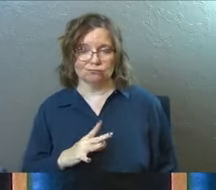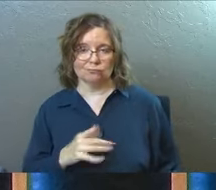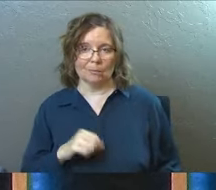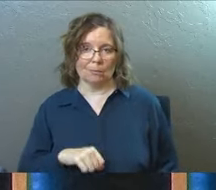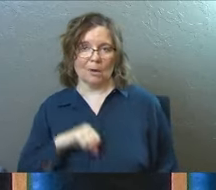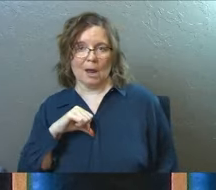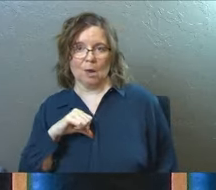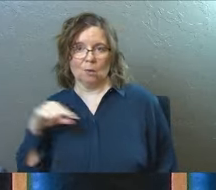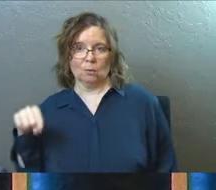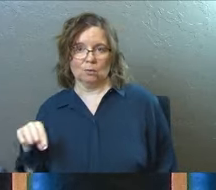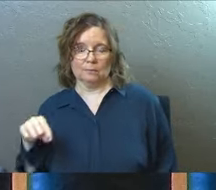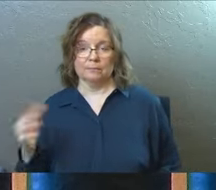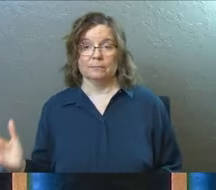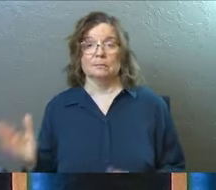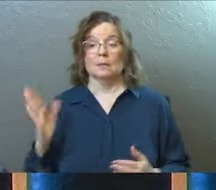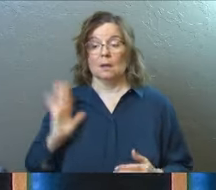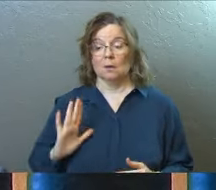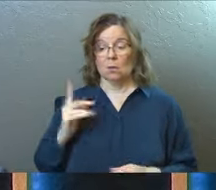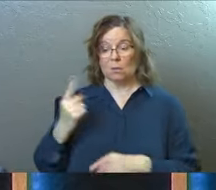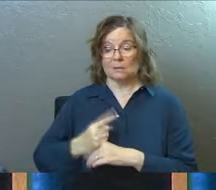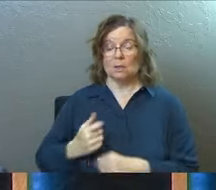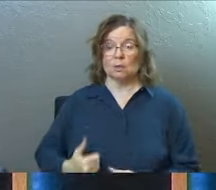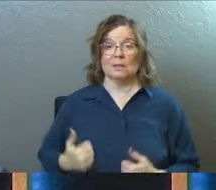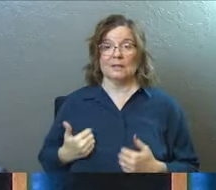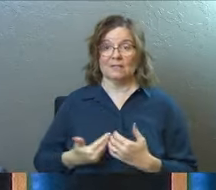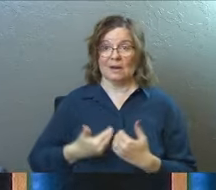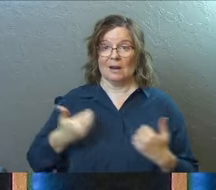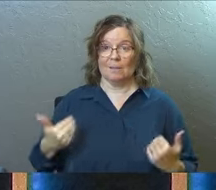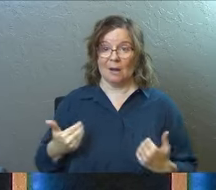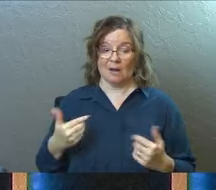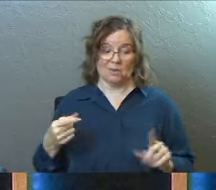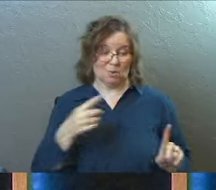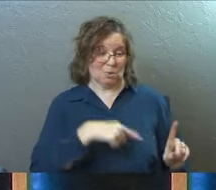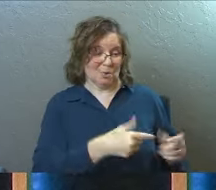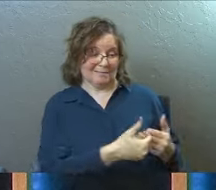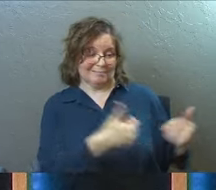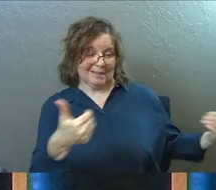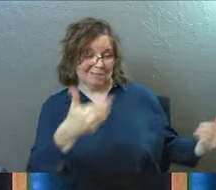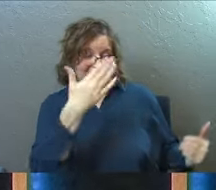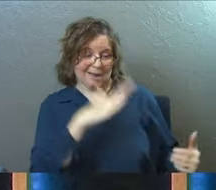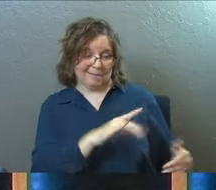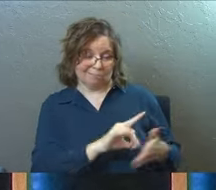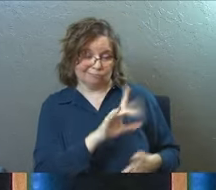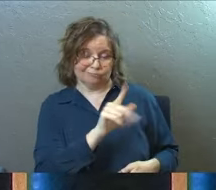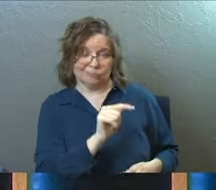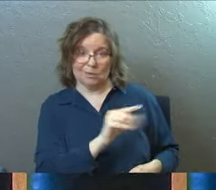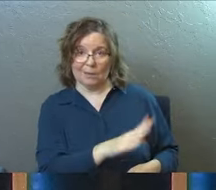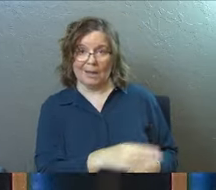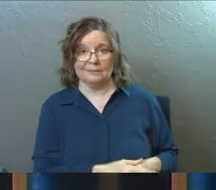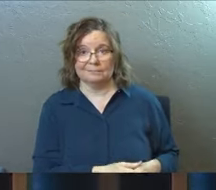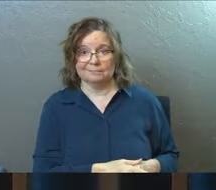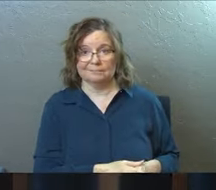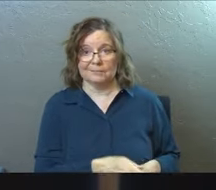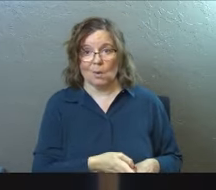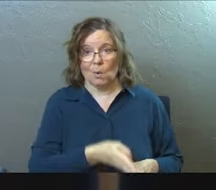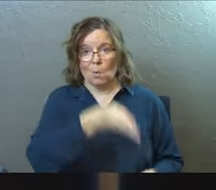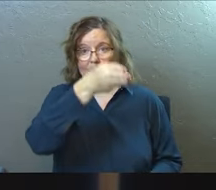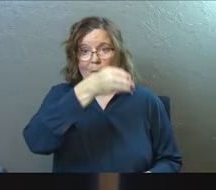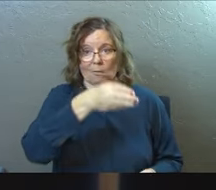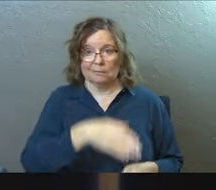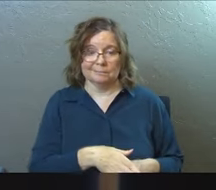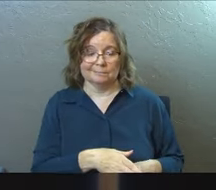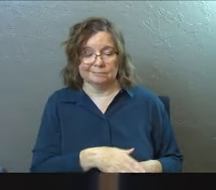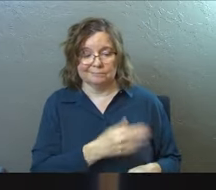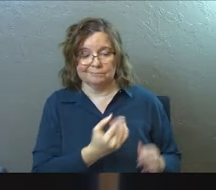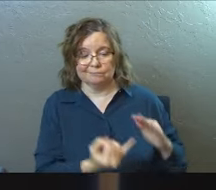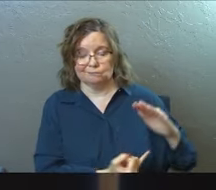proud. Verse 12. And in those days, you were living apart from Christ, Gentiles. You were excluded. You were on the other side of the wall from citizenship